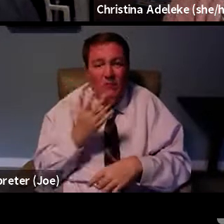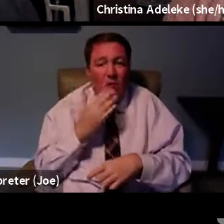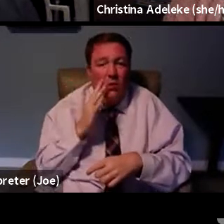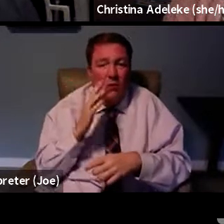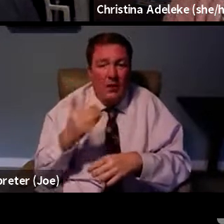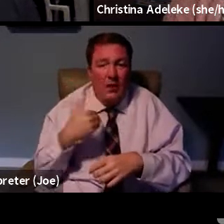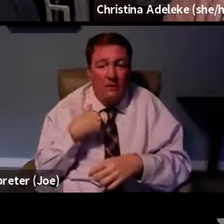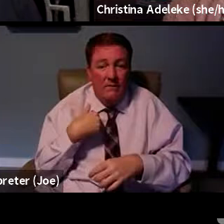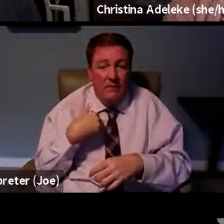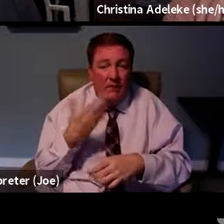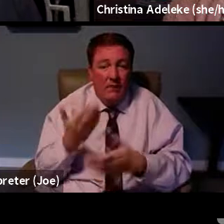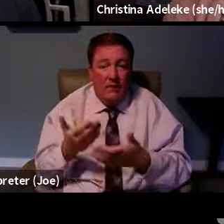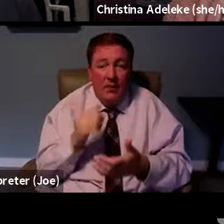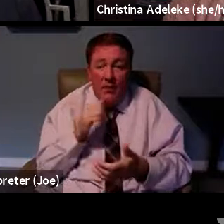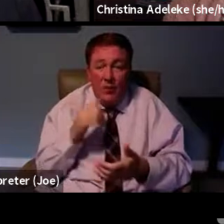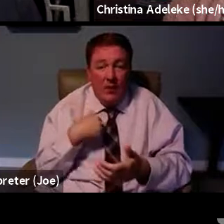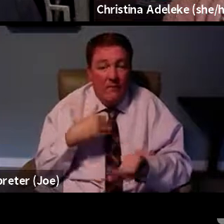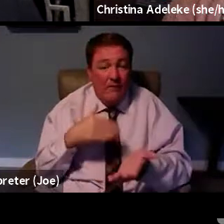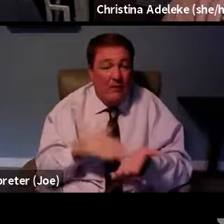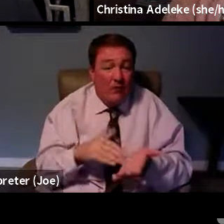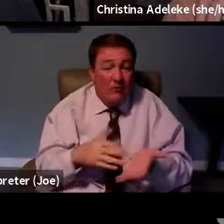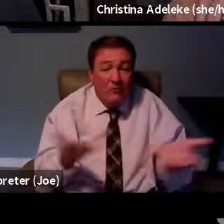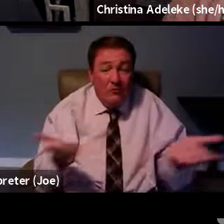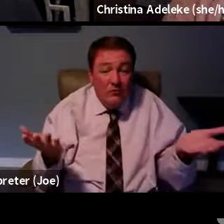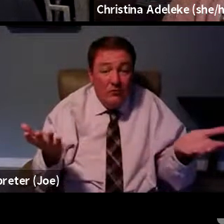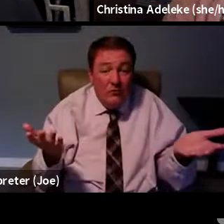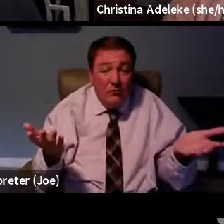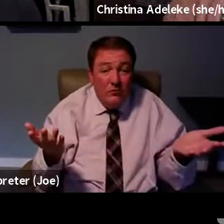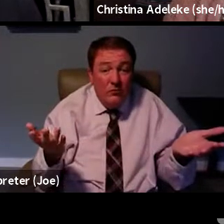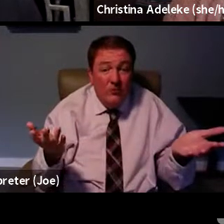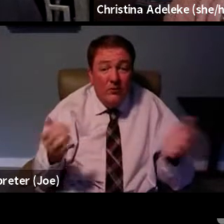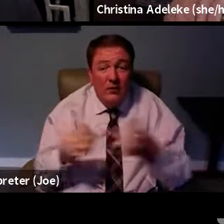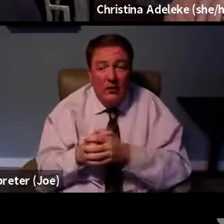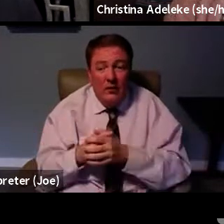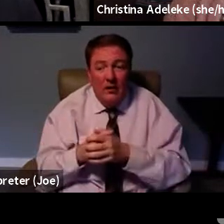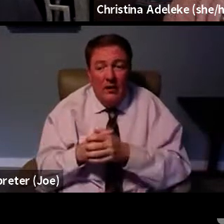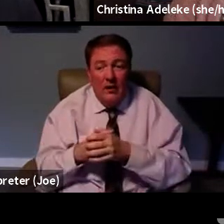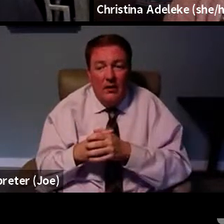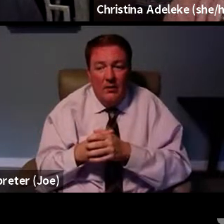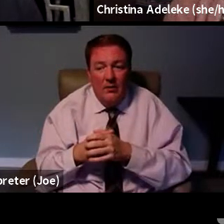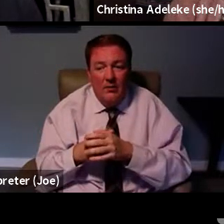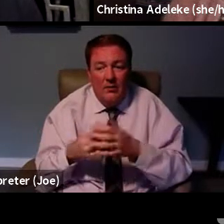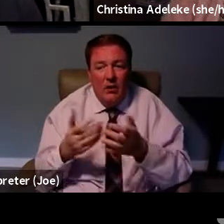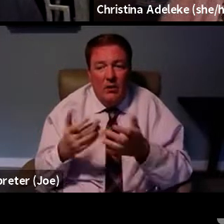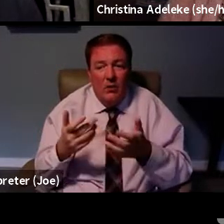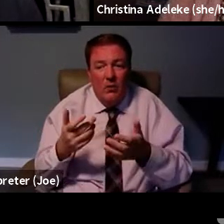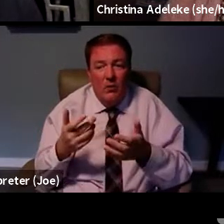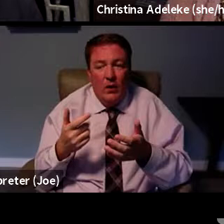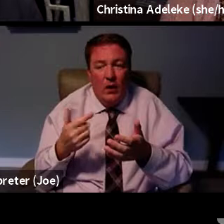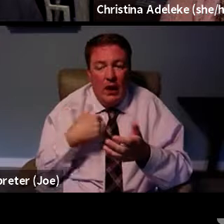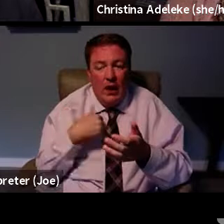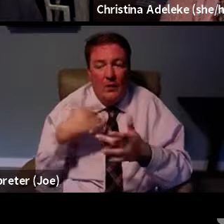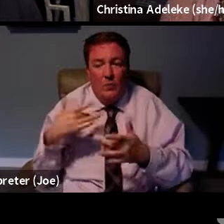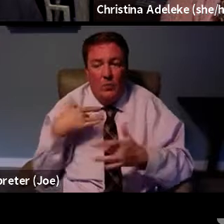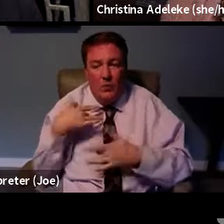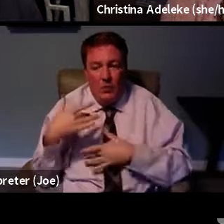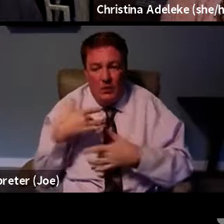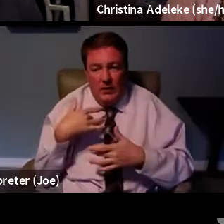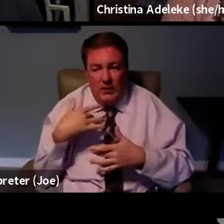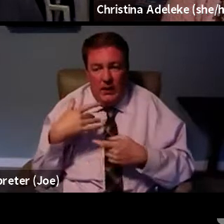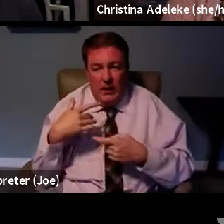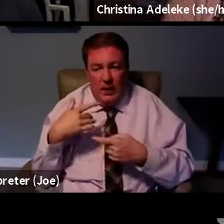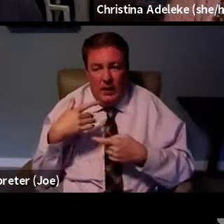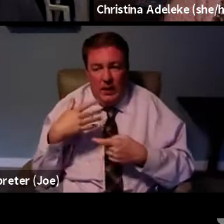You know, probably they don't even have a doctor. And, you know, and I worry a little bit also about, you know,